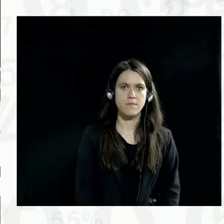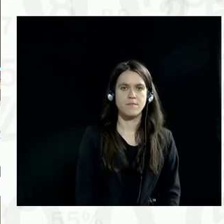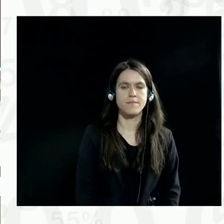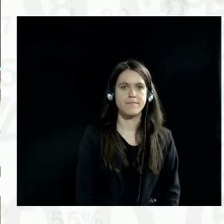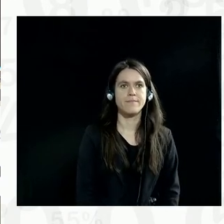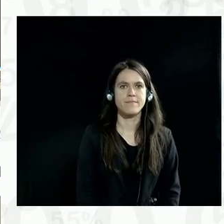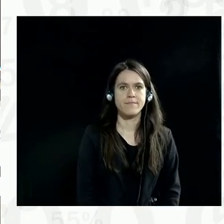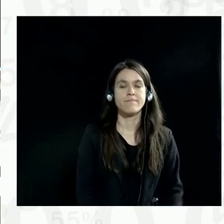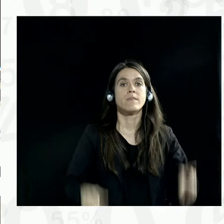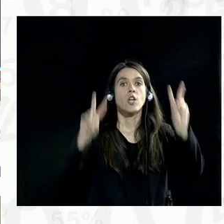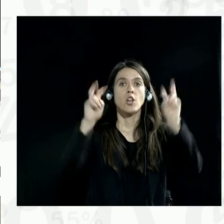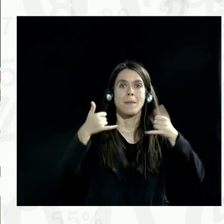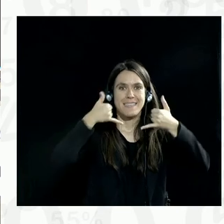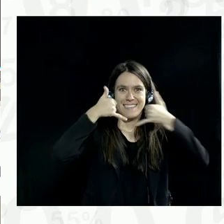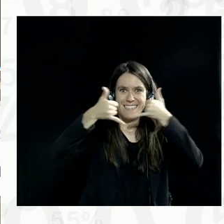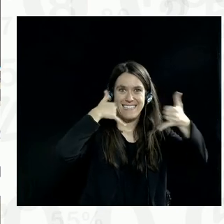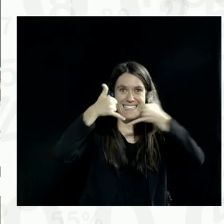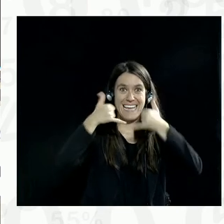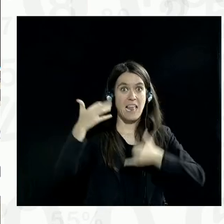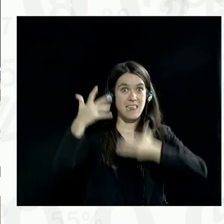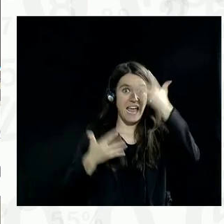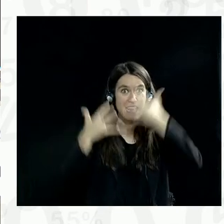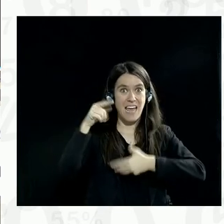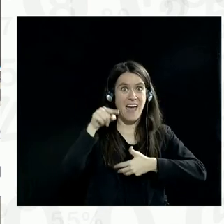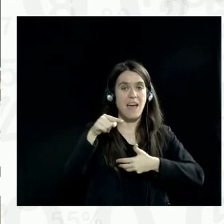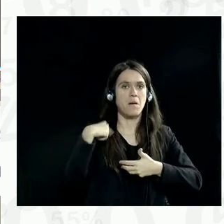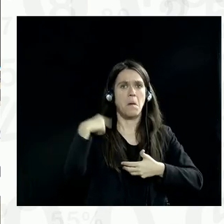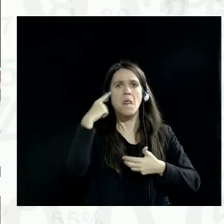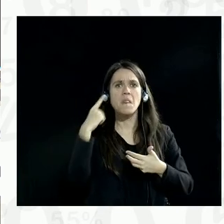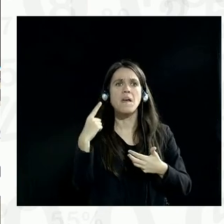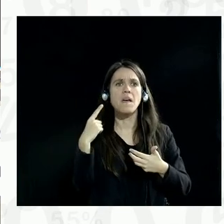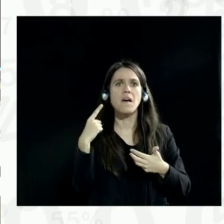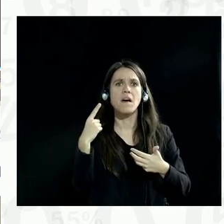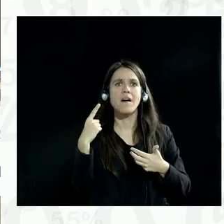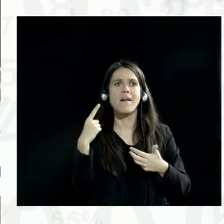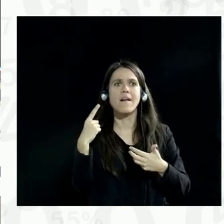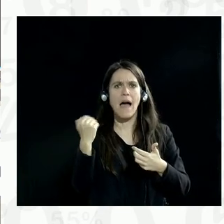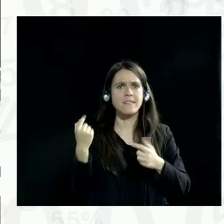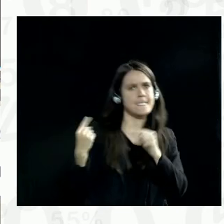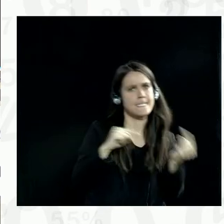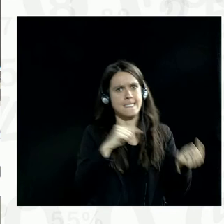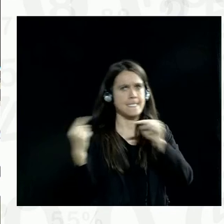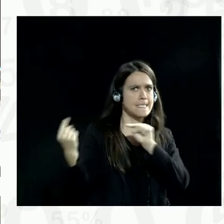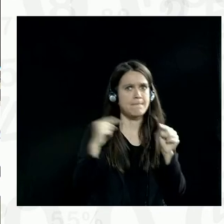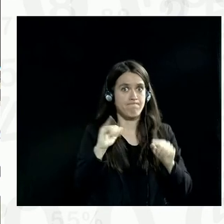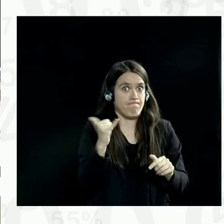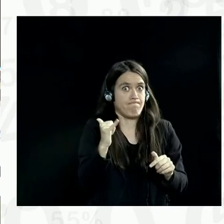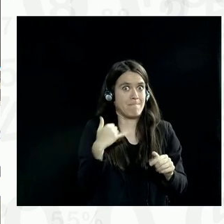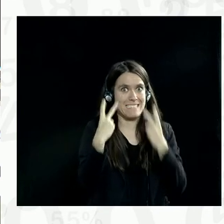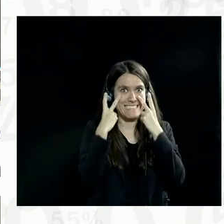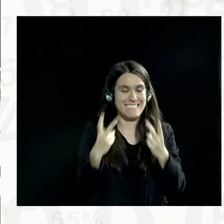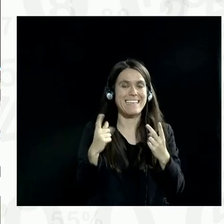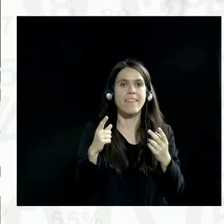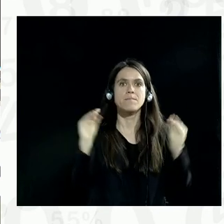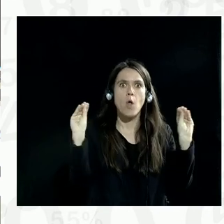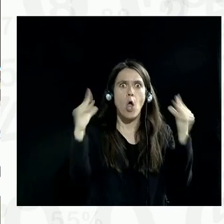telecommunications data, that's actually not without controversy. It's well understood to be something that's utilized in